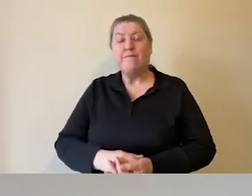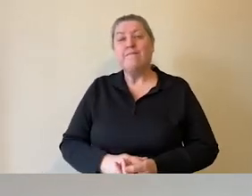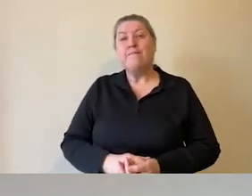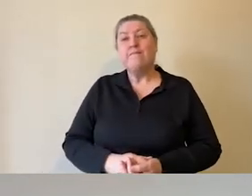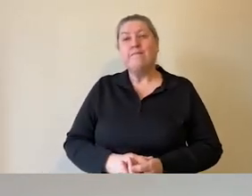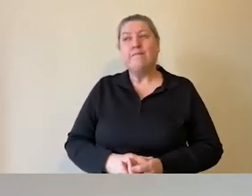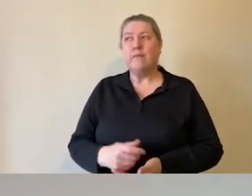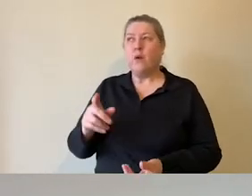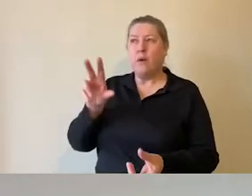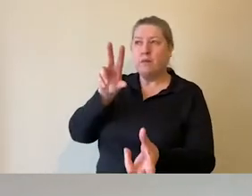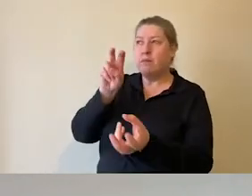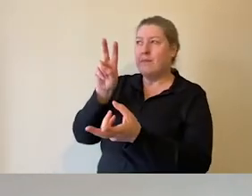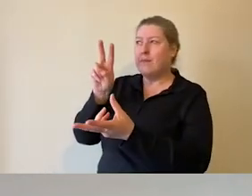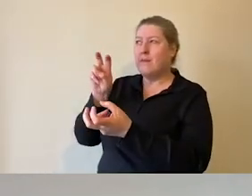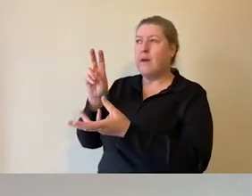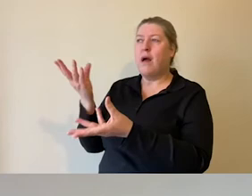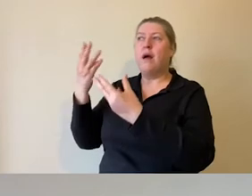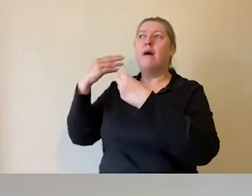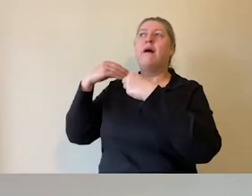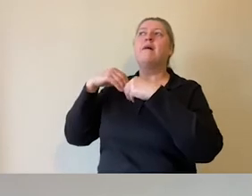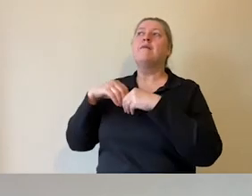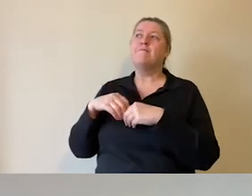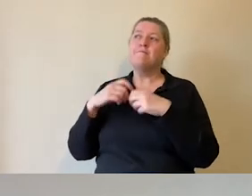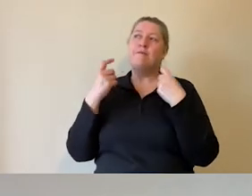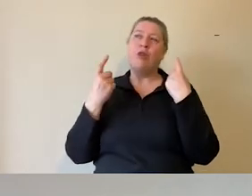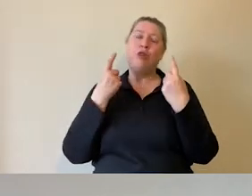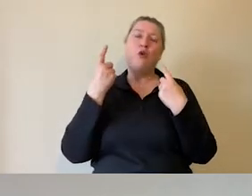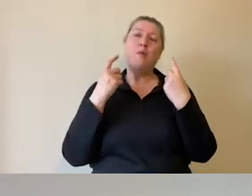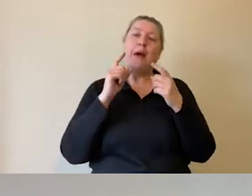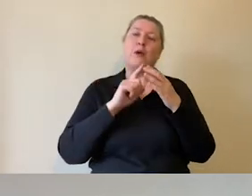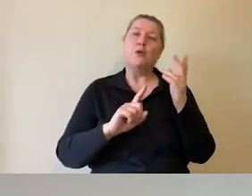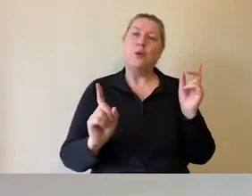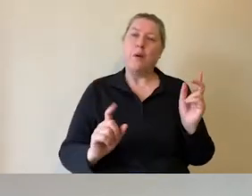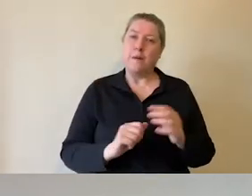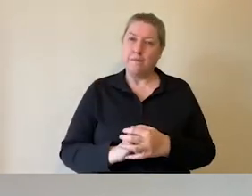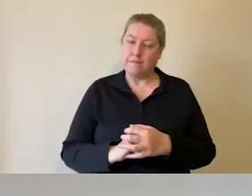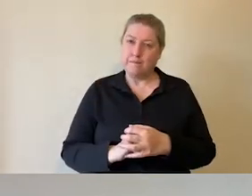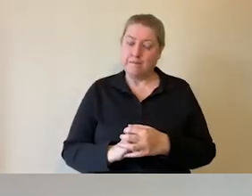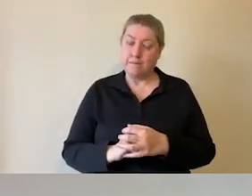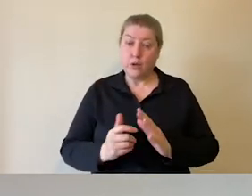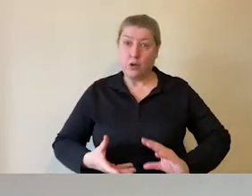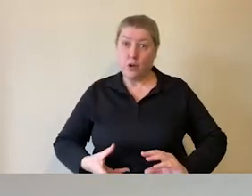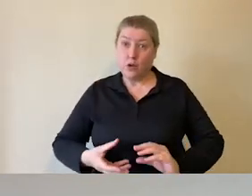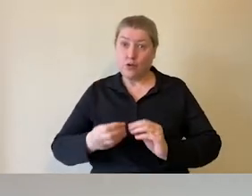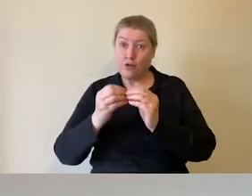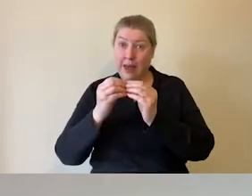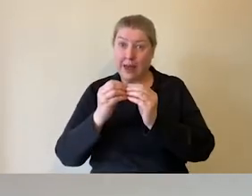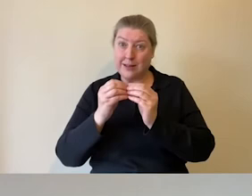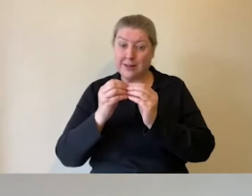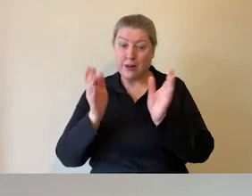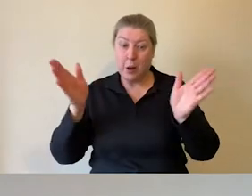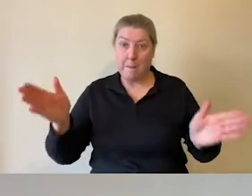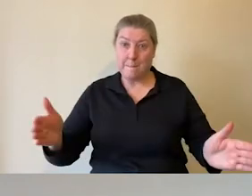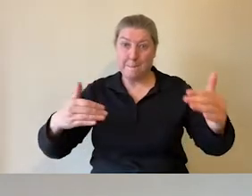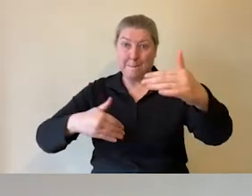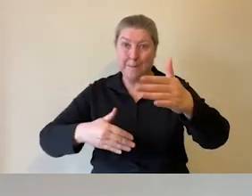We listened to all of these, we thought about what we could do and we created what we call our workshop